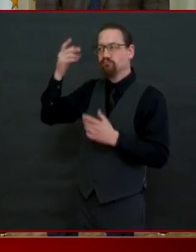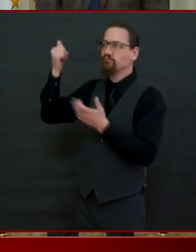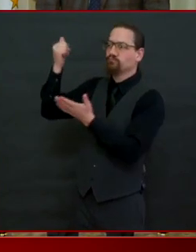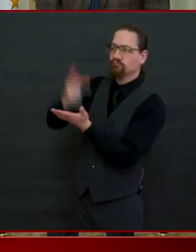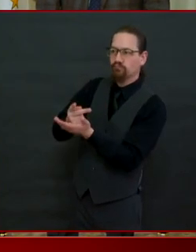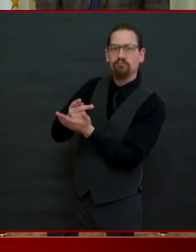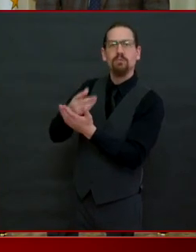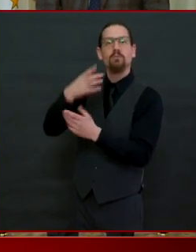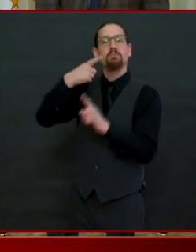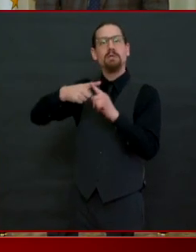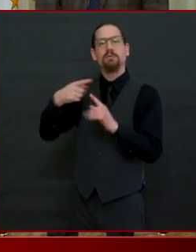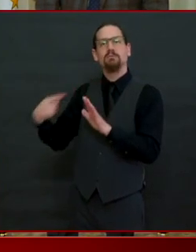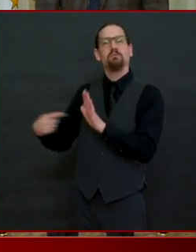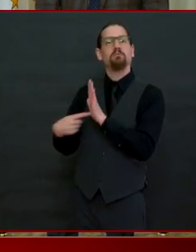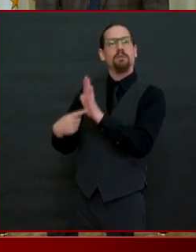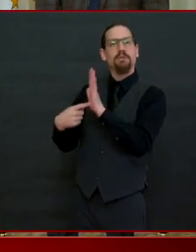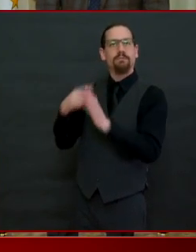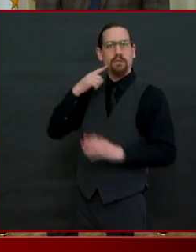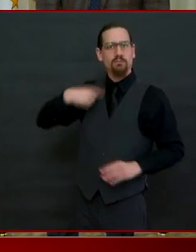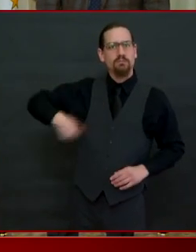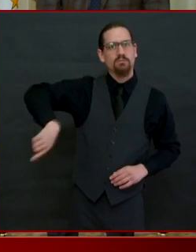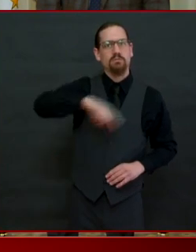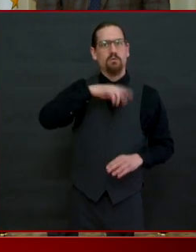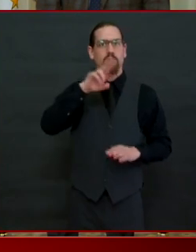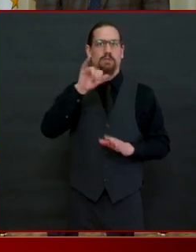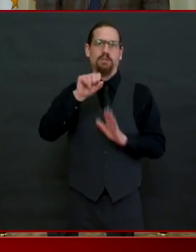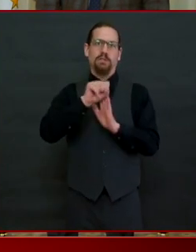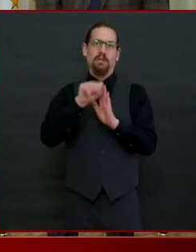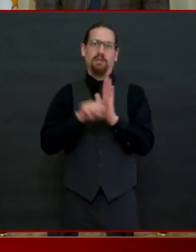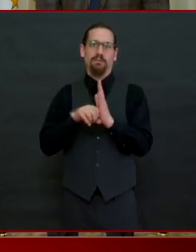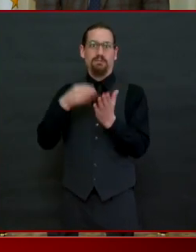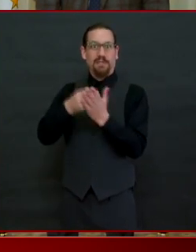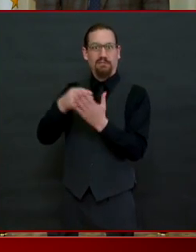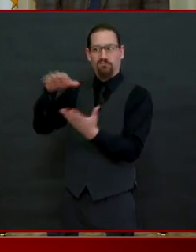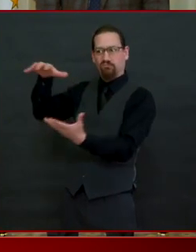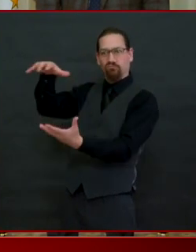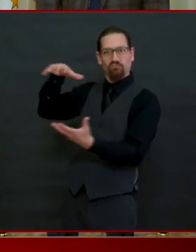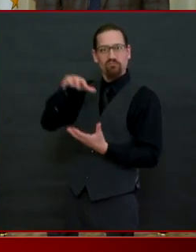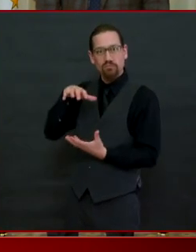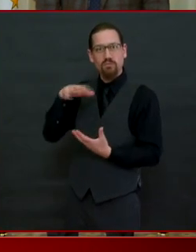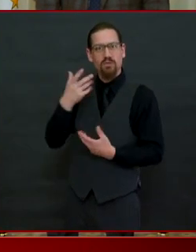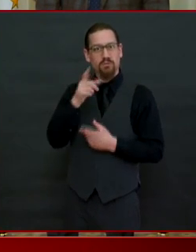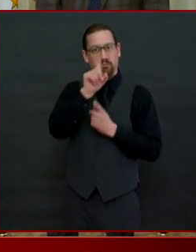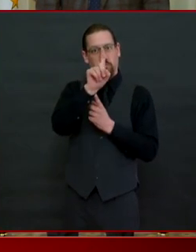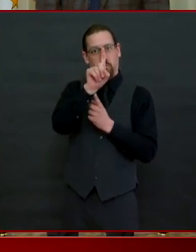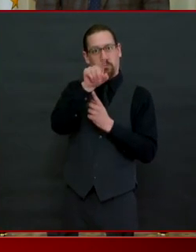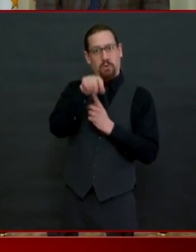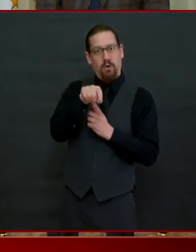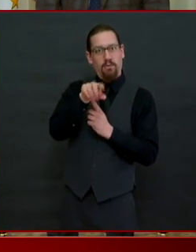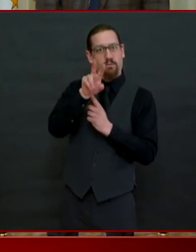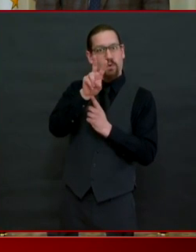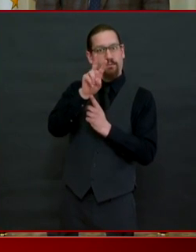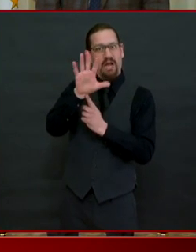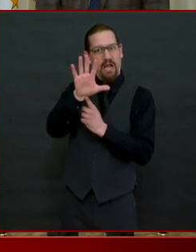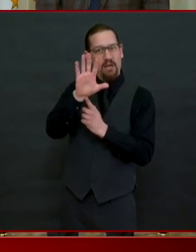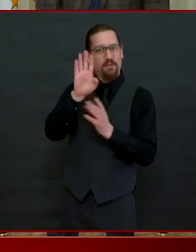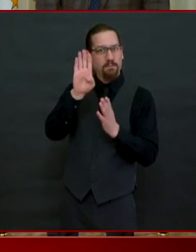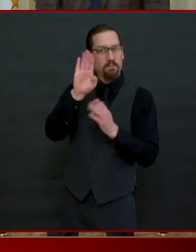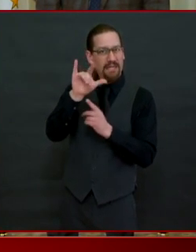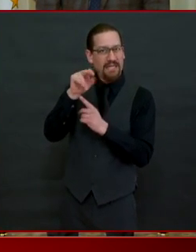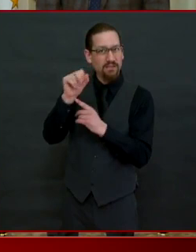billion and and the role you played in advocating for the advance of half of that to arrive in our bank account you've been